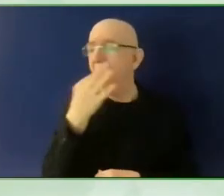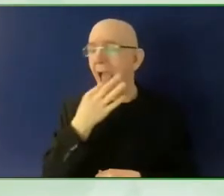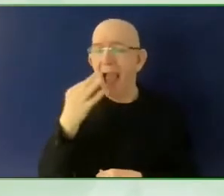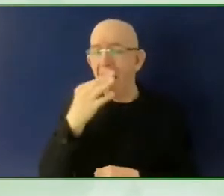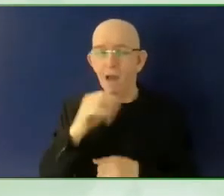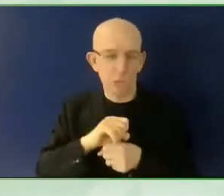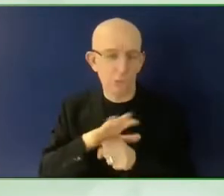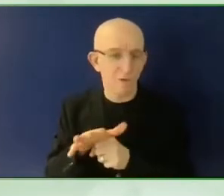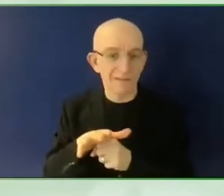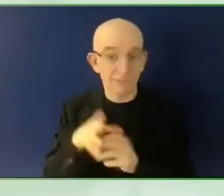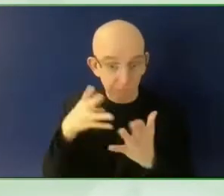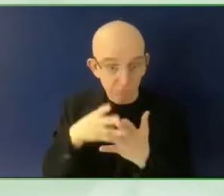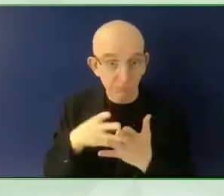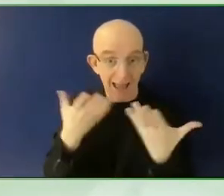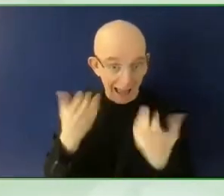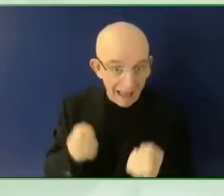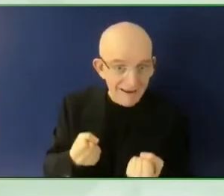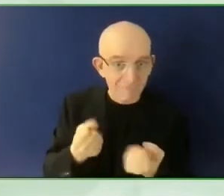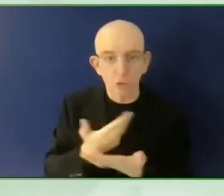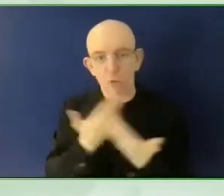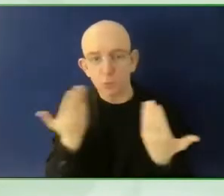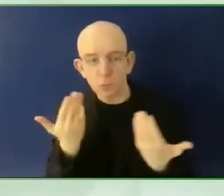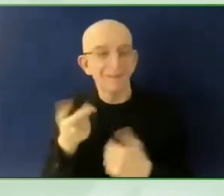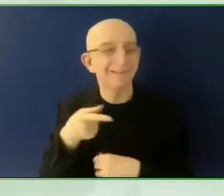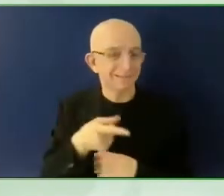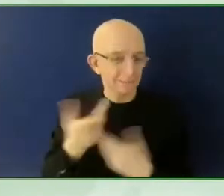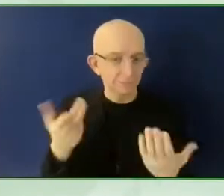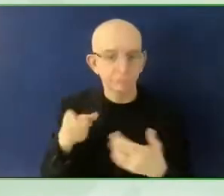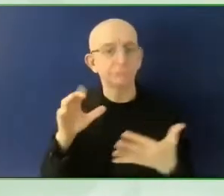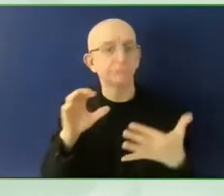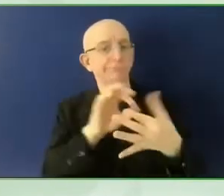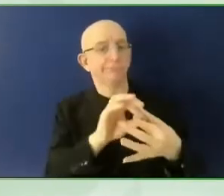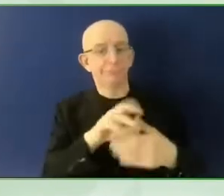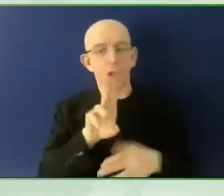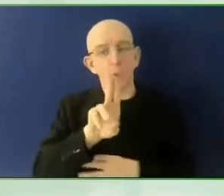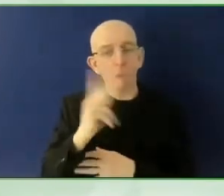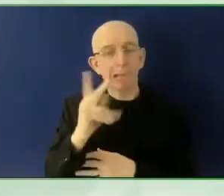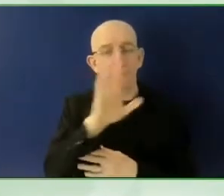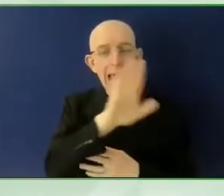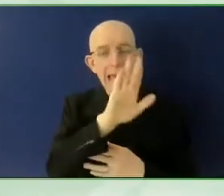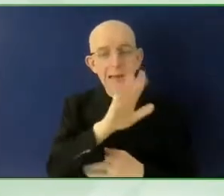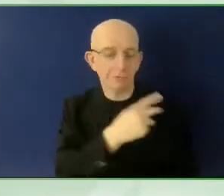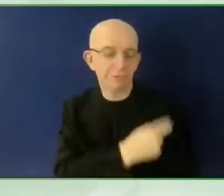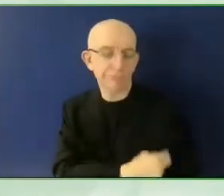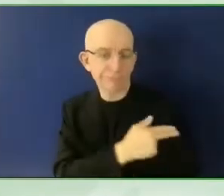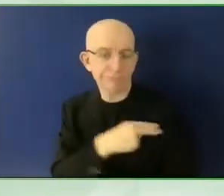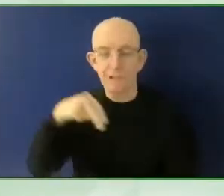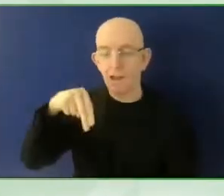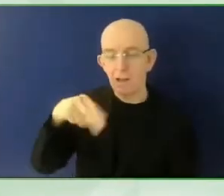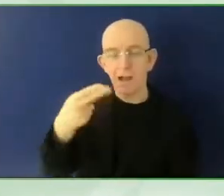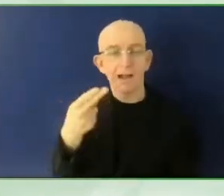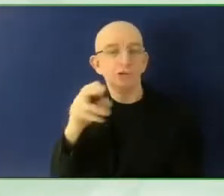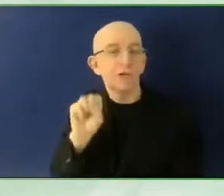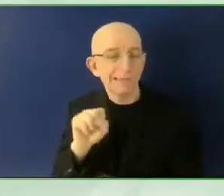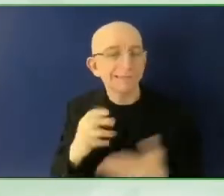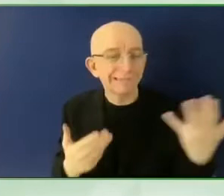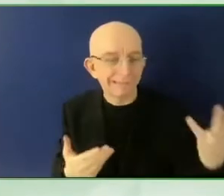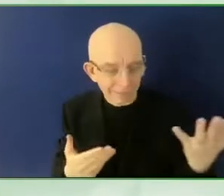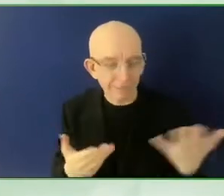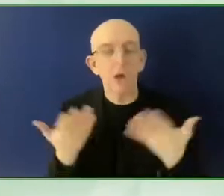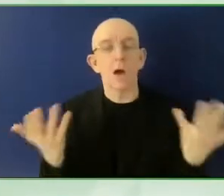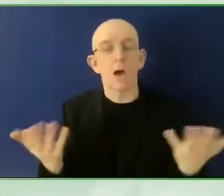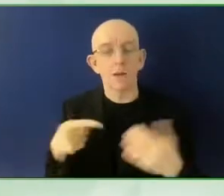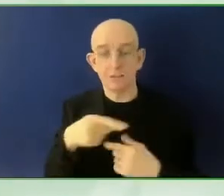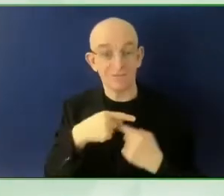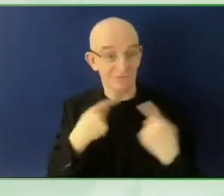are definitely experts in whatever they do, the way that we route the calls is a bit random.